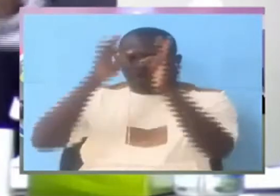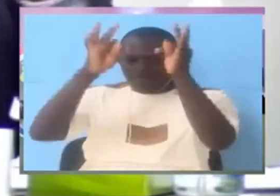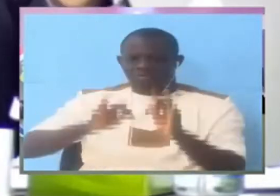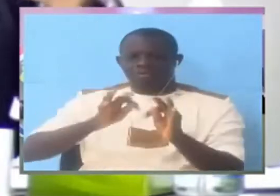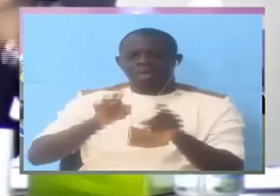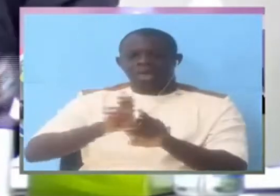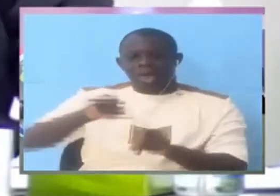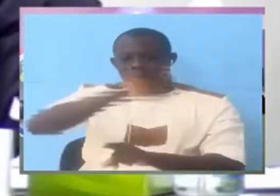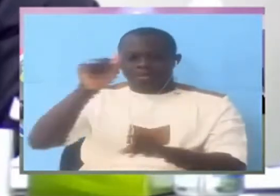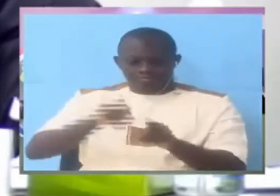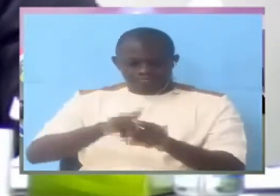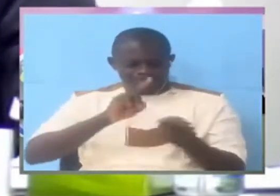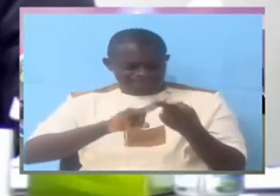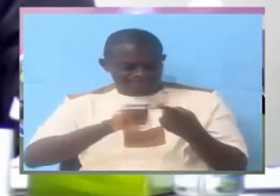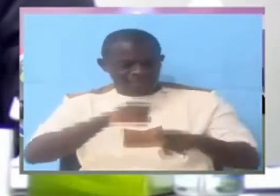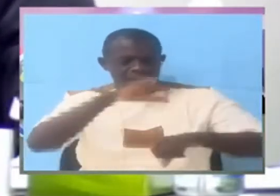an arresting team